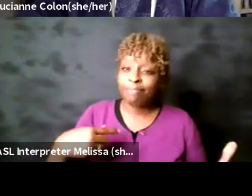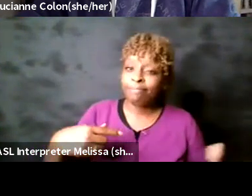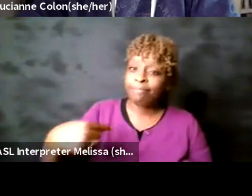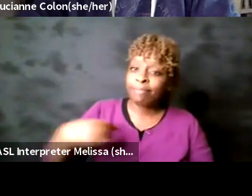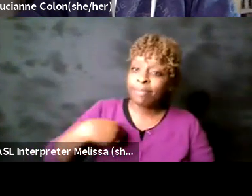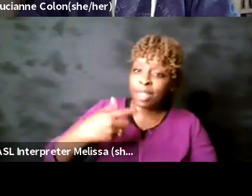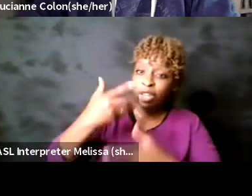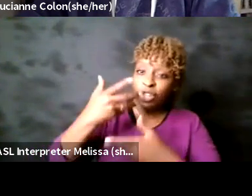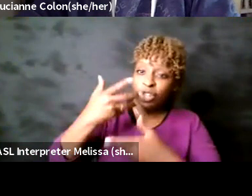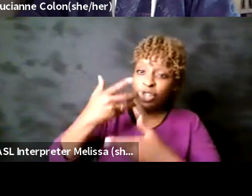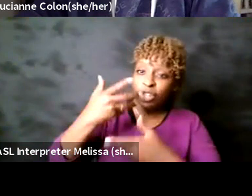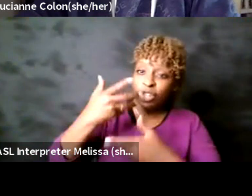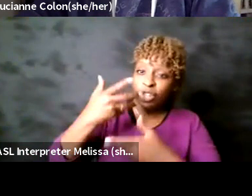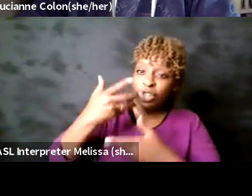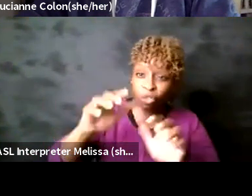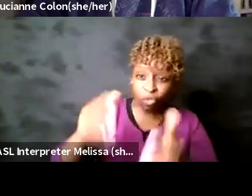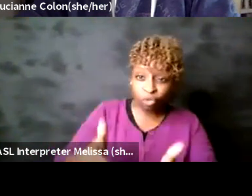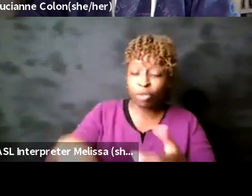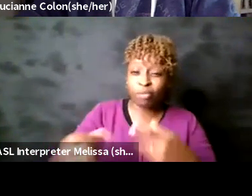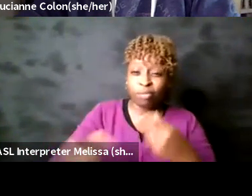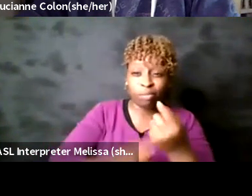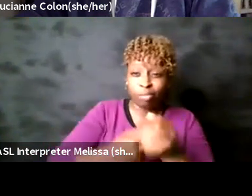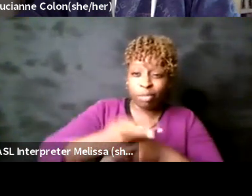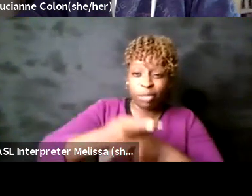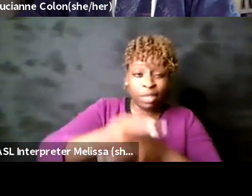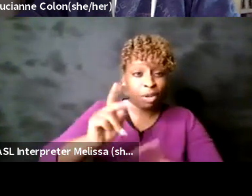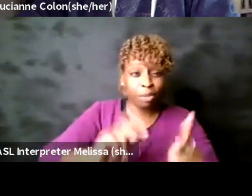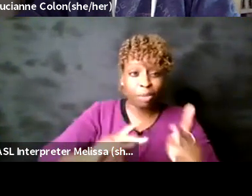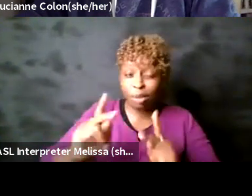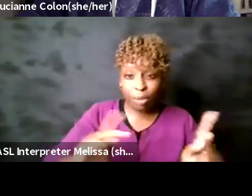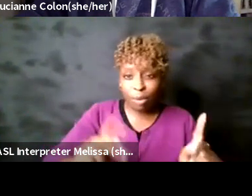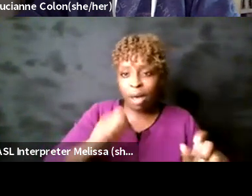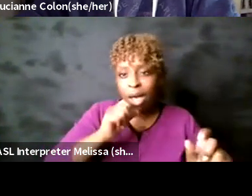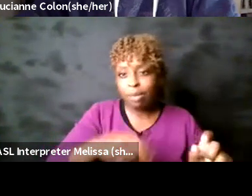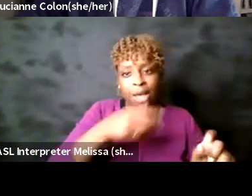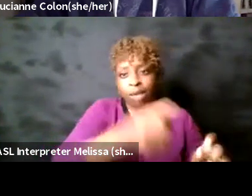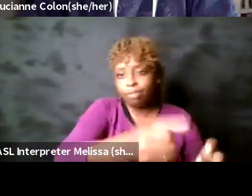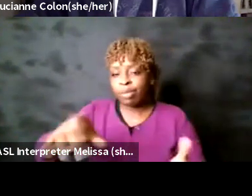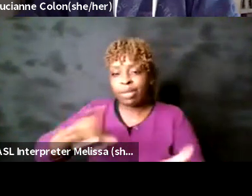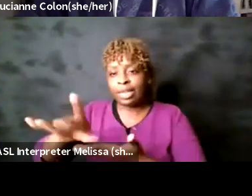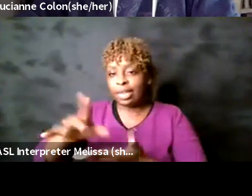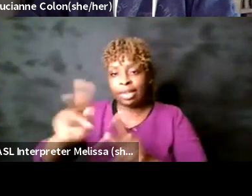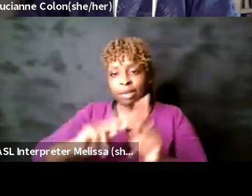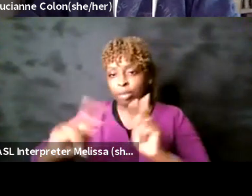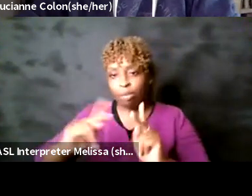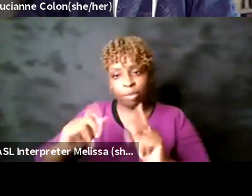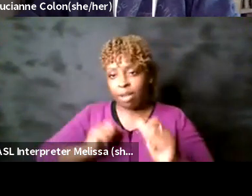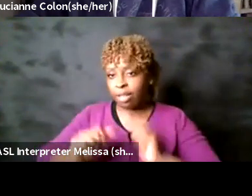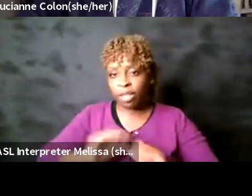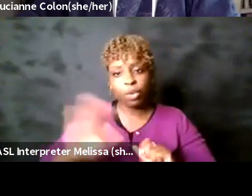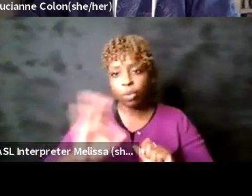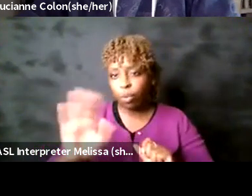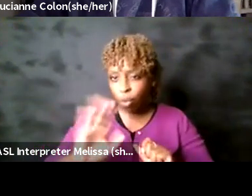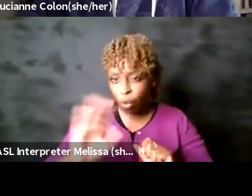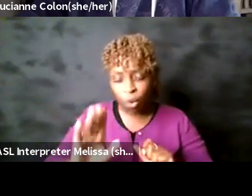rehabilitative no one's getting kicked out of the theater we just want to make sure that we change the way that we're paying attention to one another um